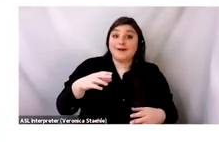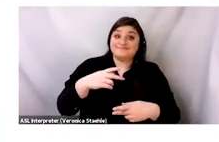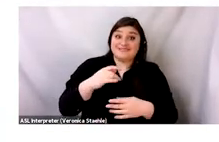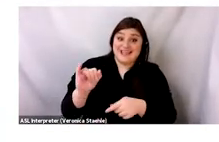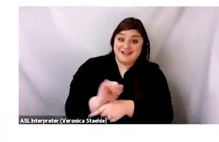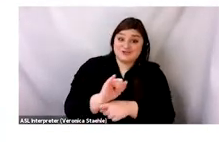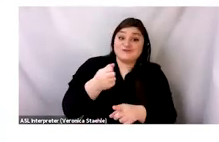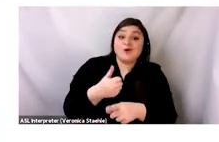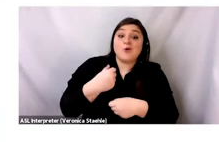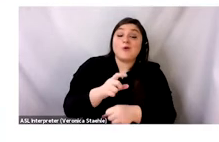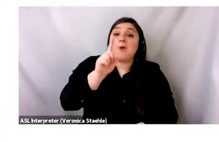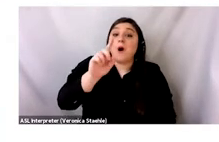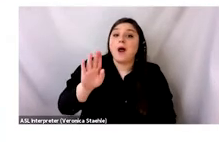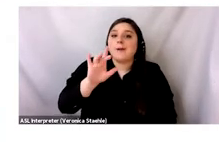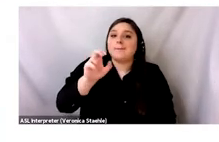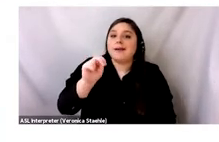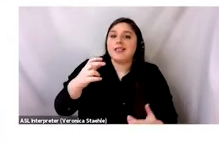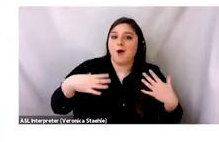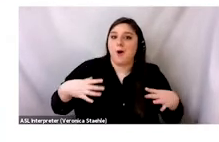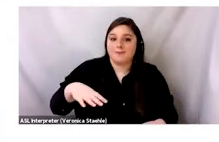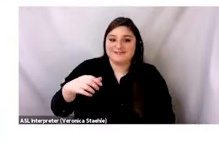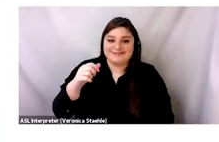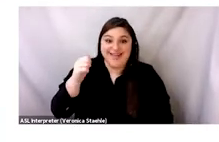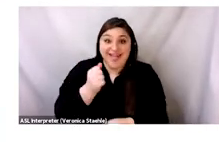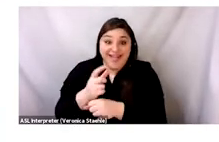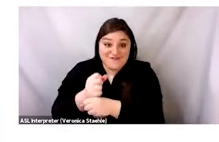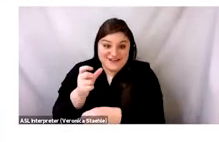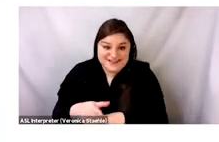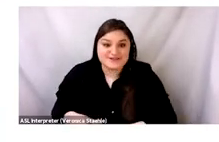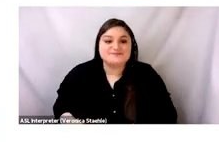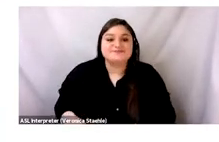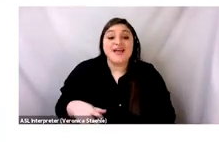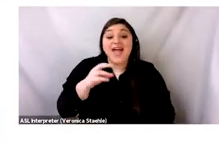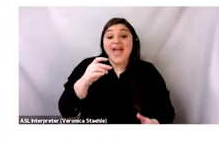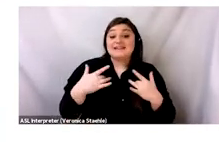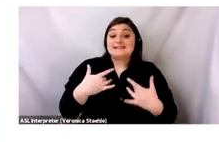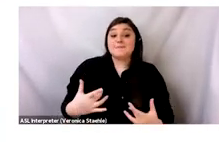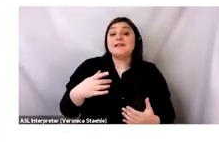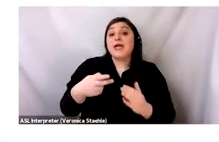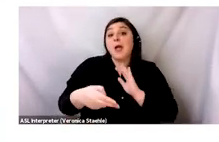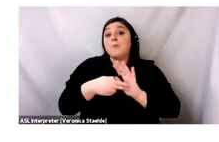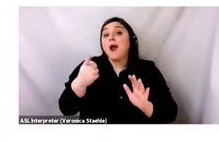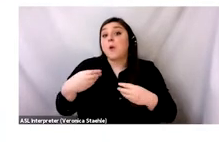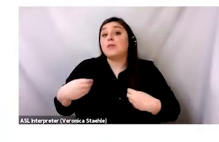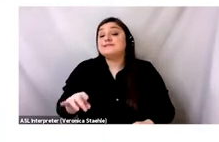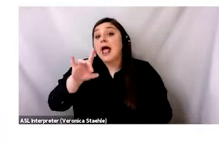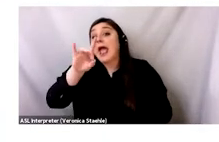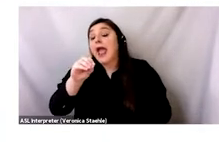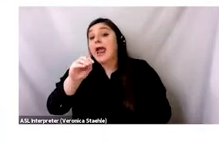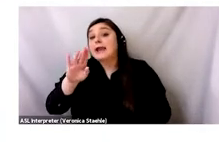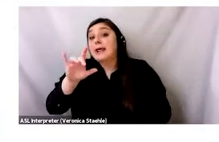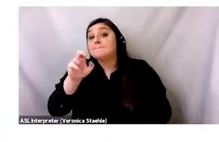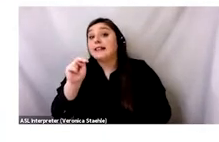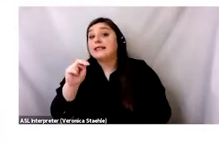year globally. And most stats suggest that out of this, brands are only selling 80 billion a year. So this